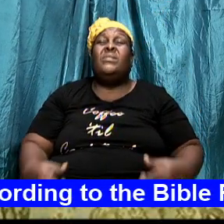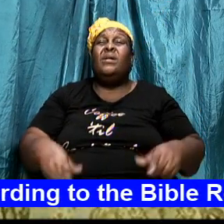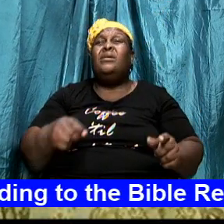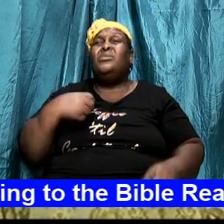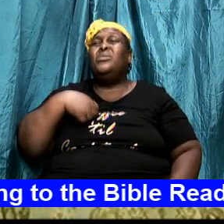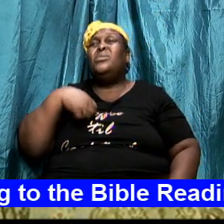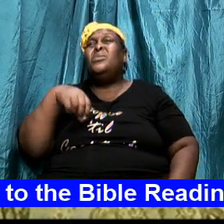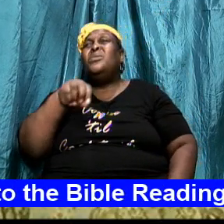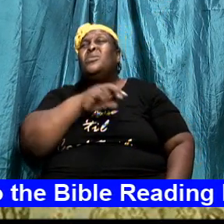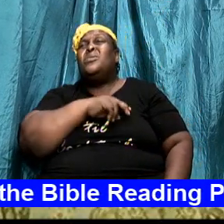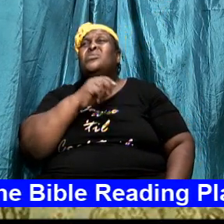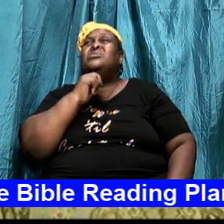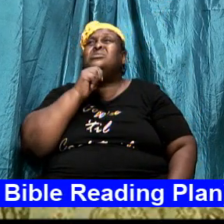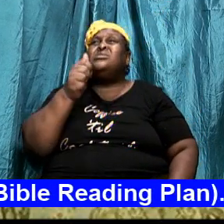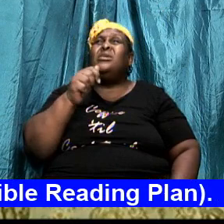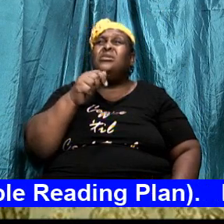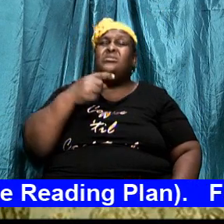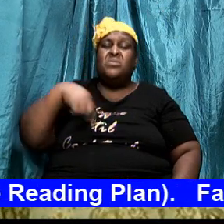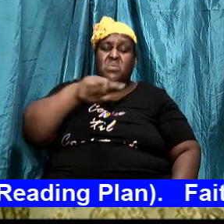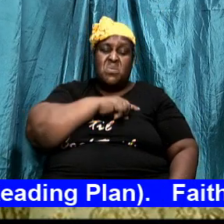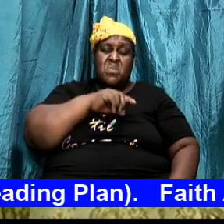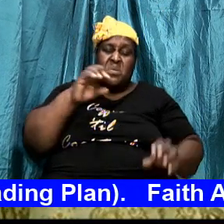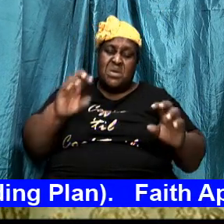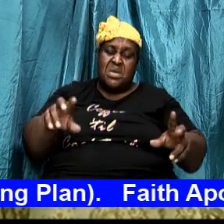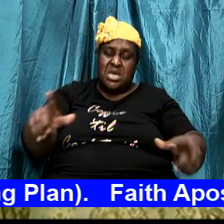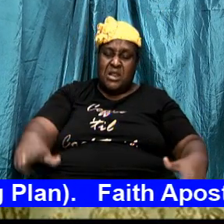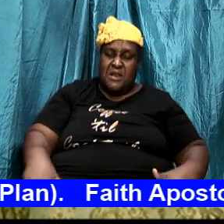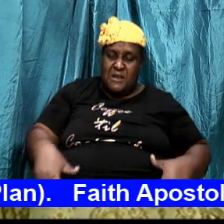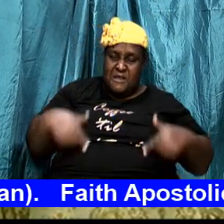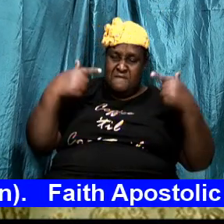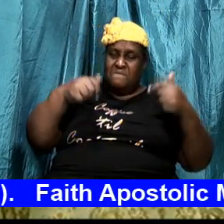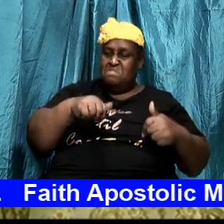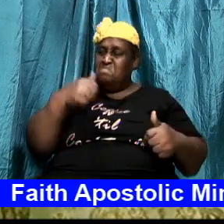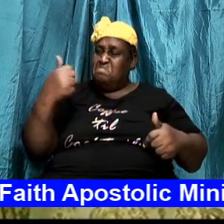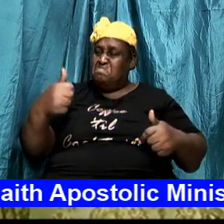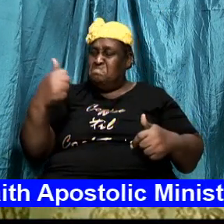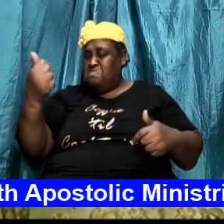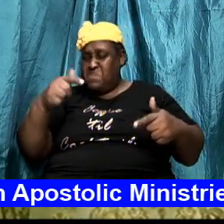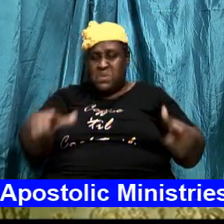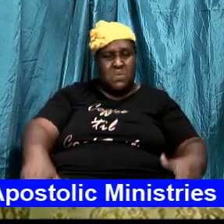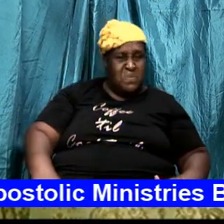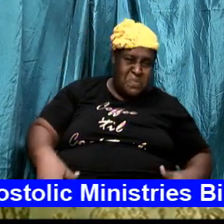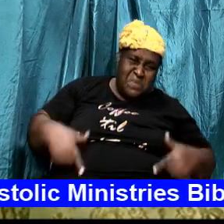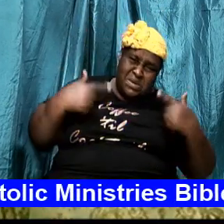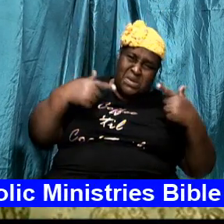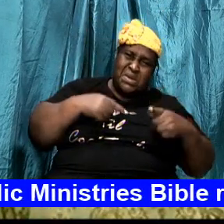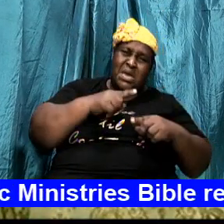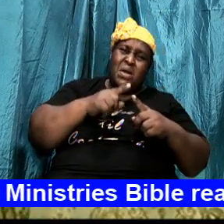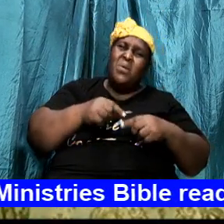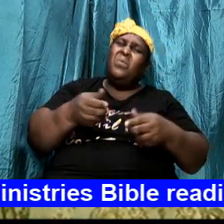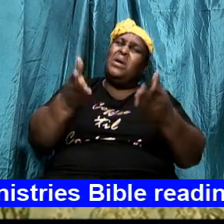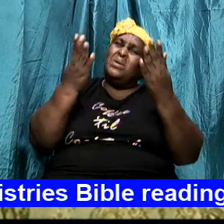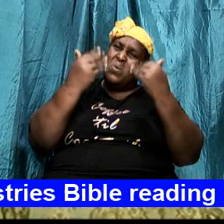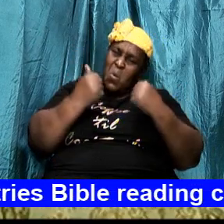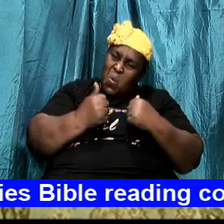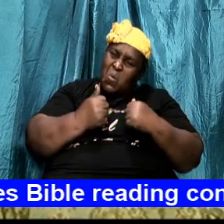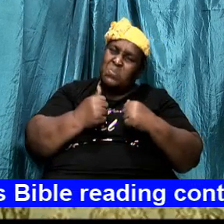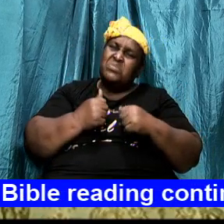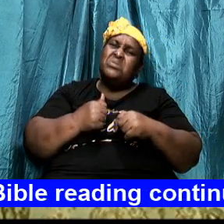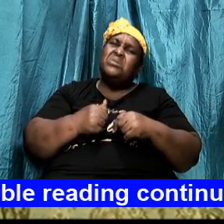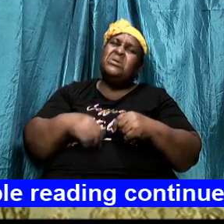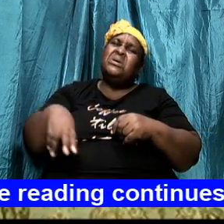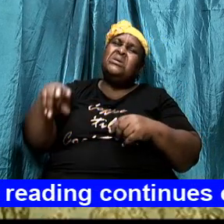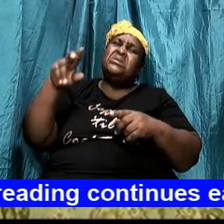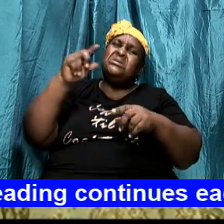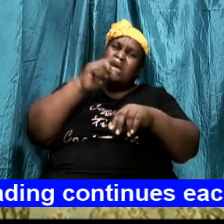that we can live any and any way. And then when it comes time to stand against the